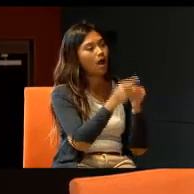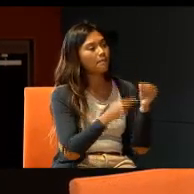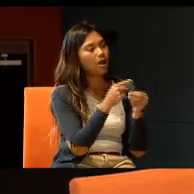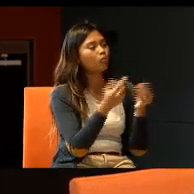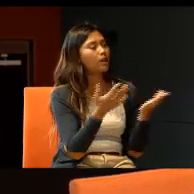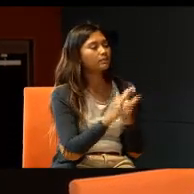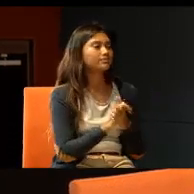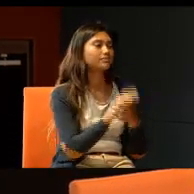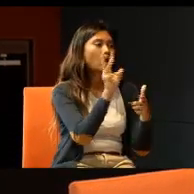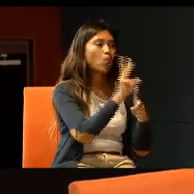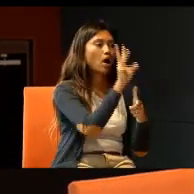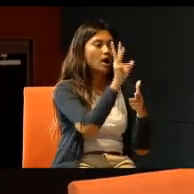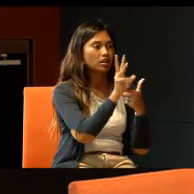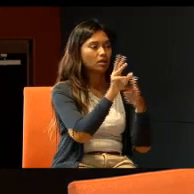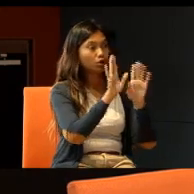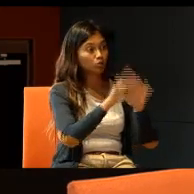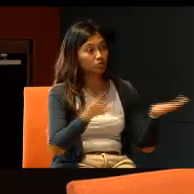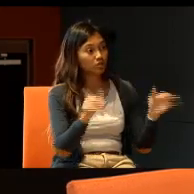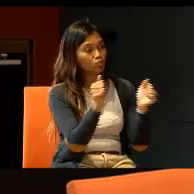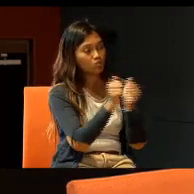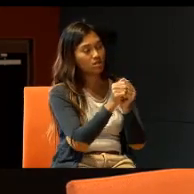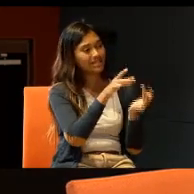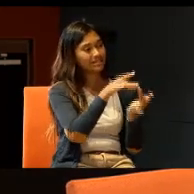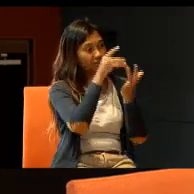whether, children with special needs,